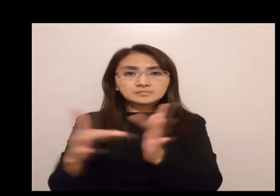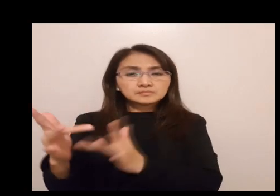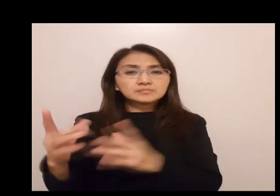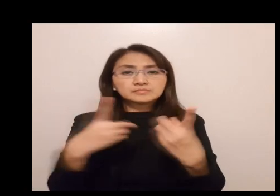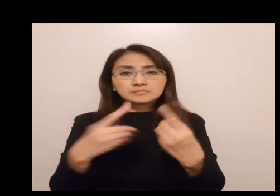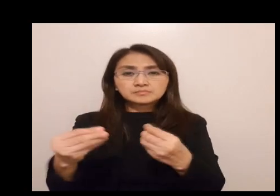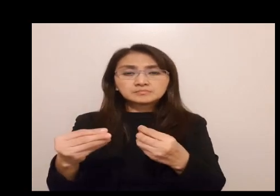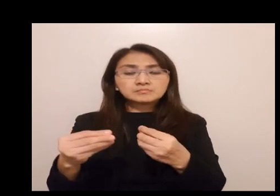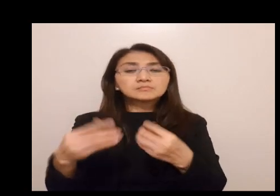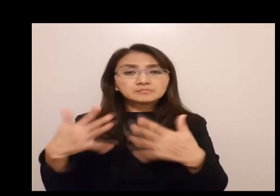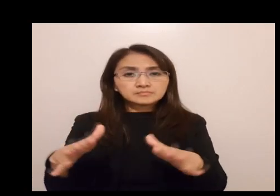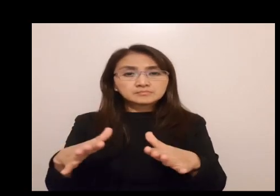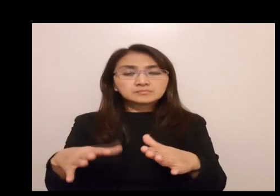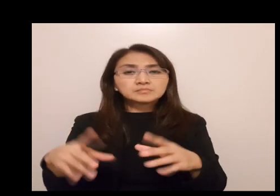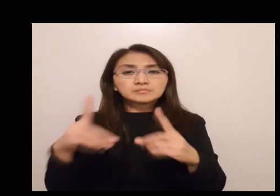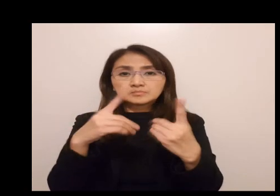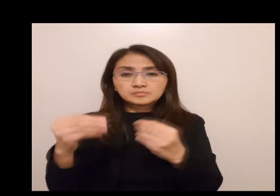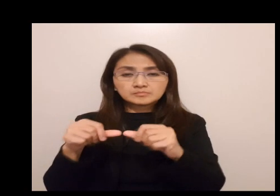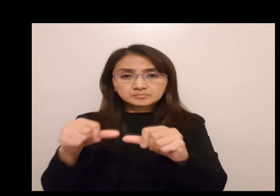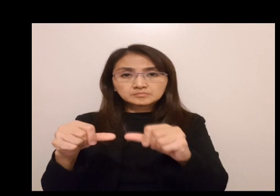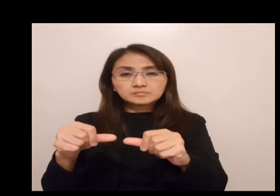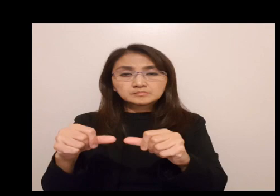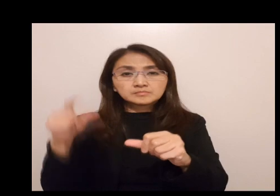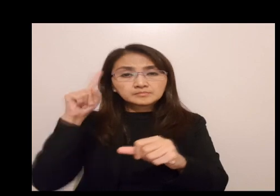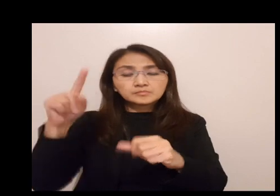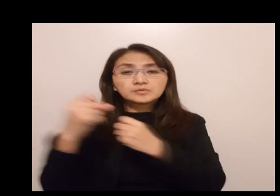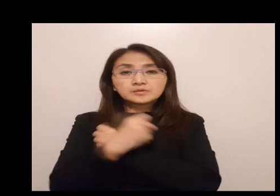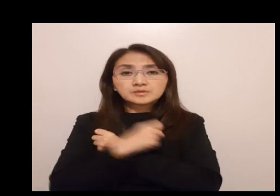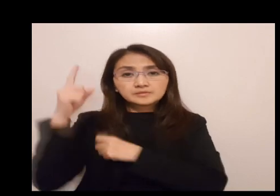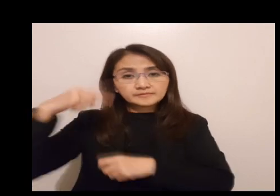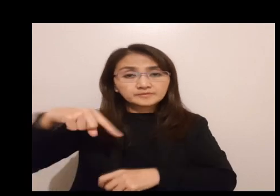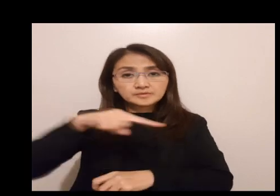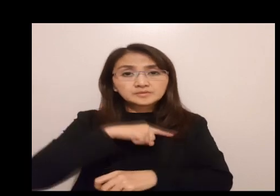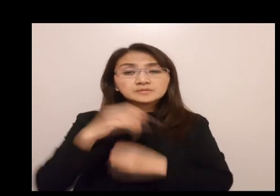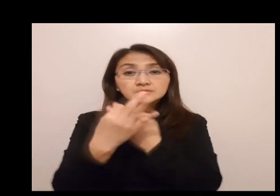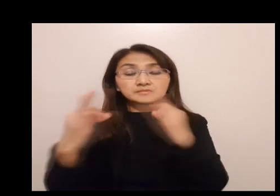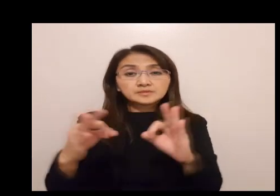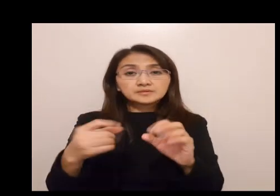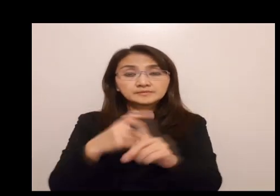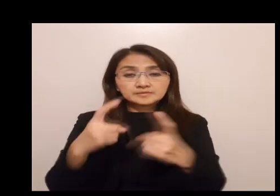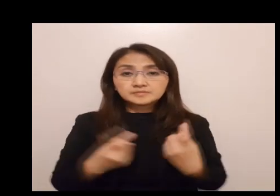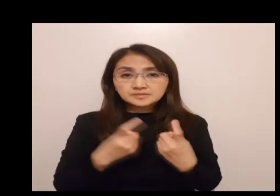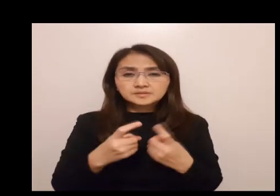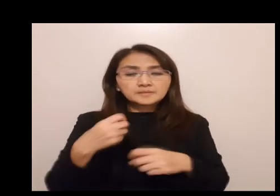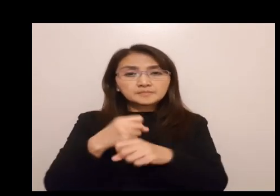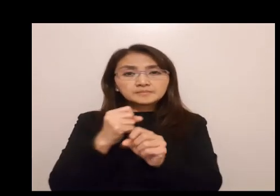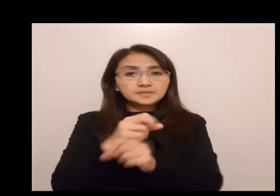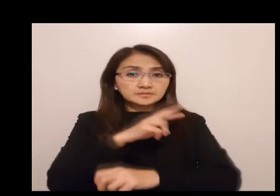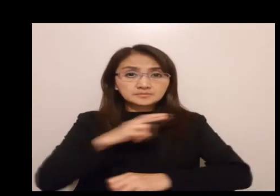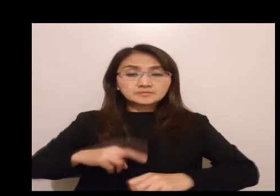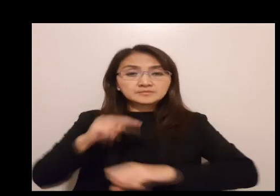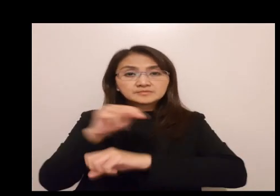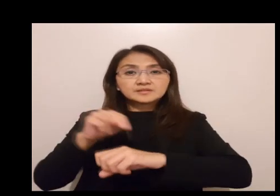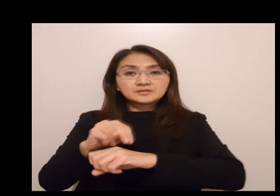done and still does for us, namely, out of love for us. He has freed us from our sins, and has made